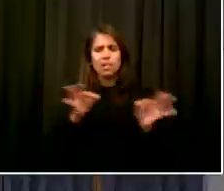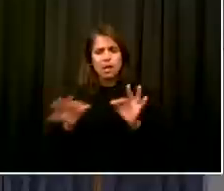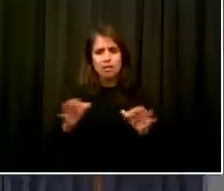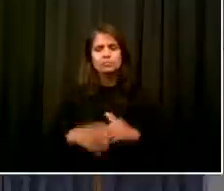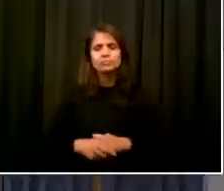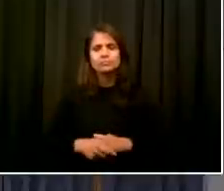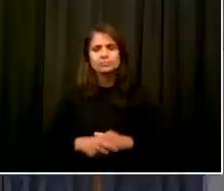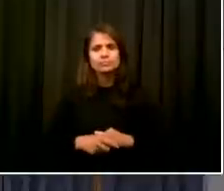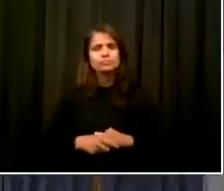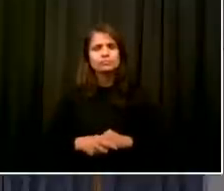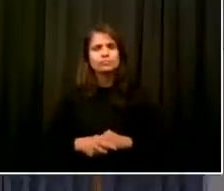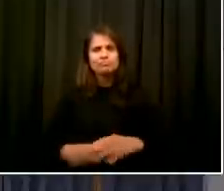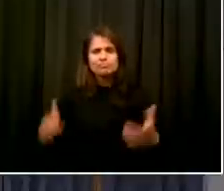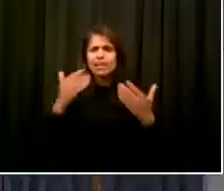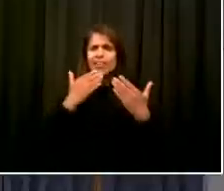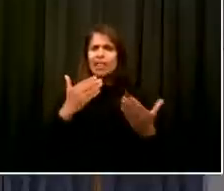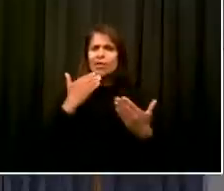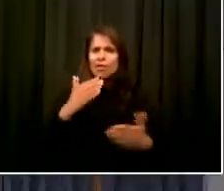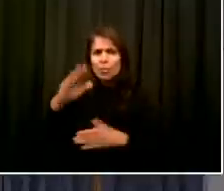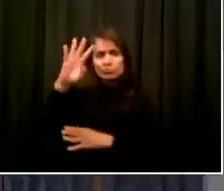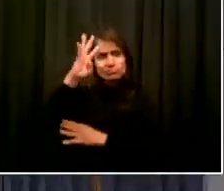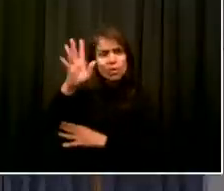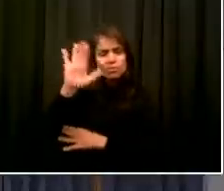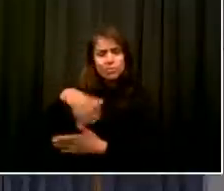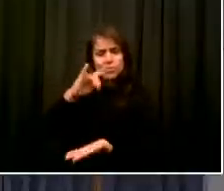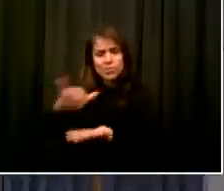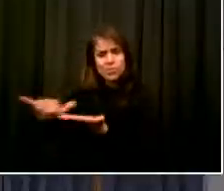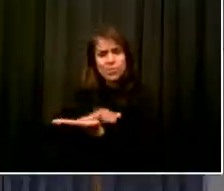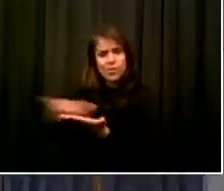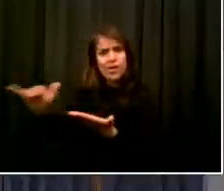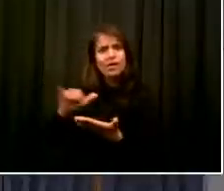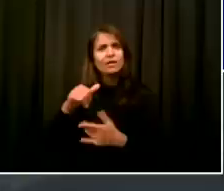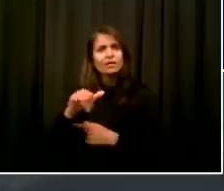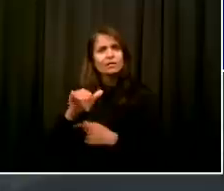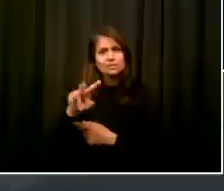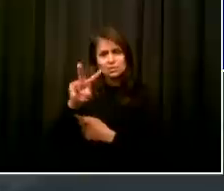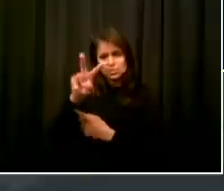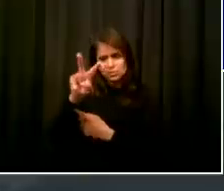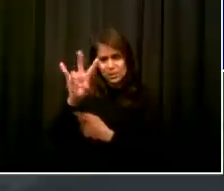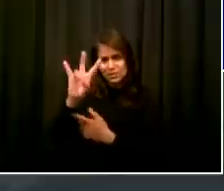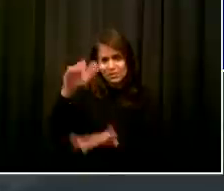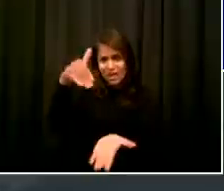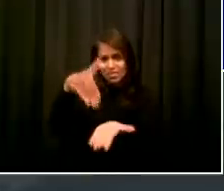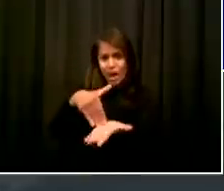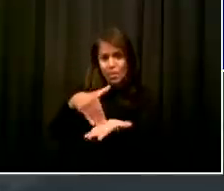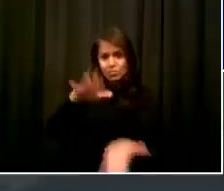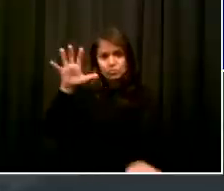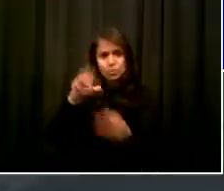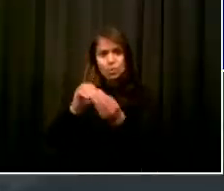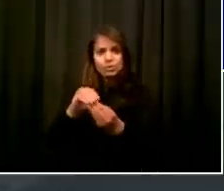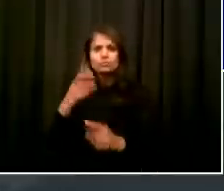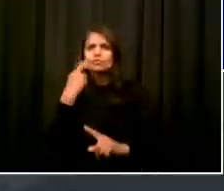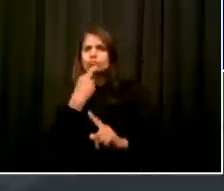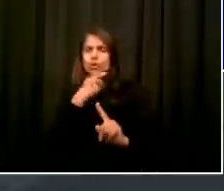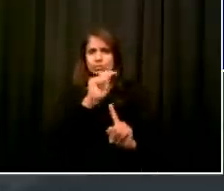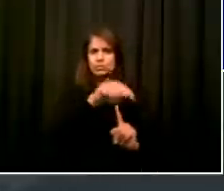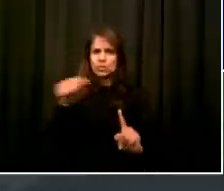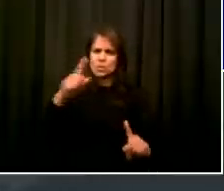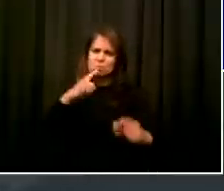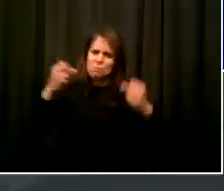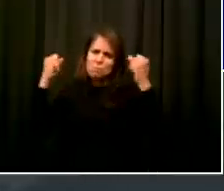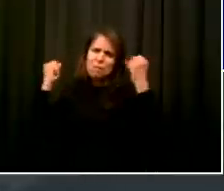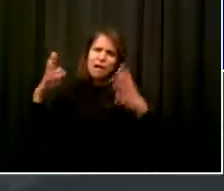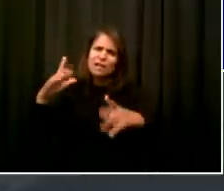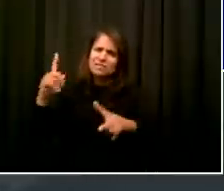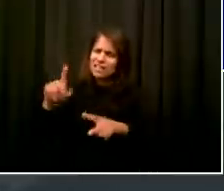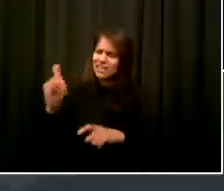27,000 restaurants, as we know, and they need our support. We've been doing that with our phase one businesses, and we're looking forward